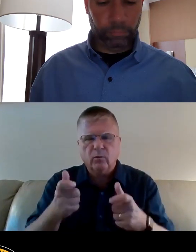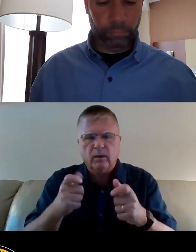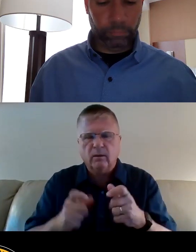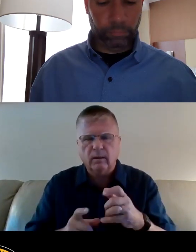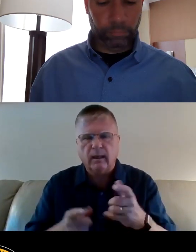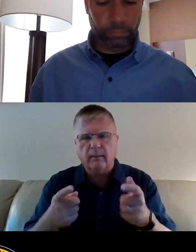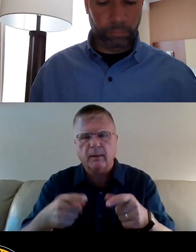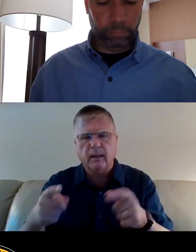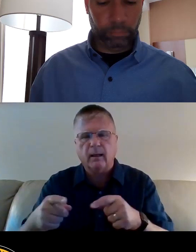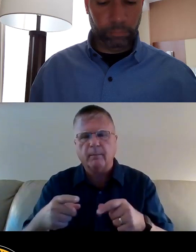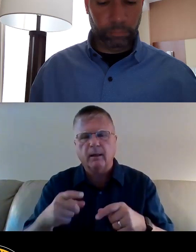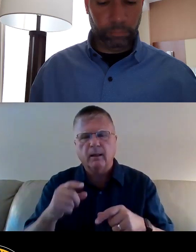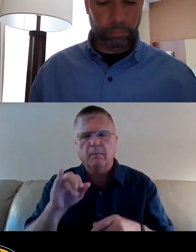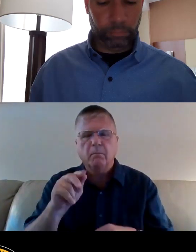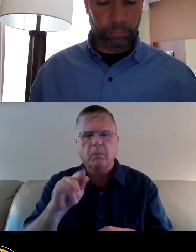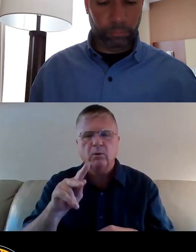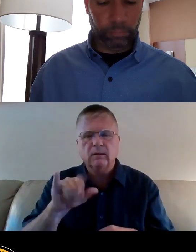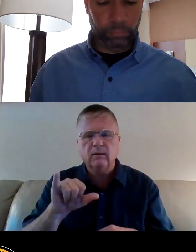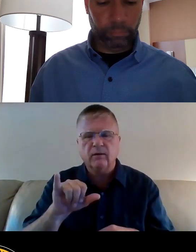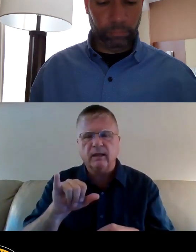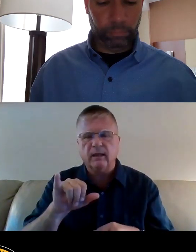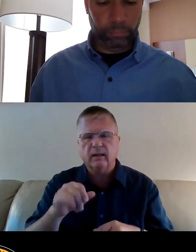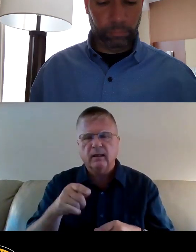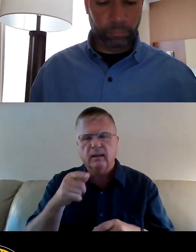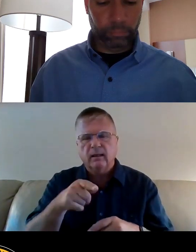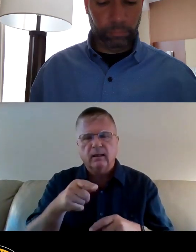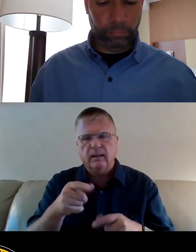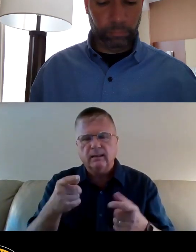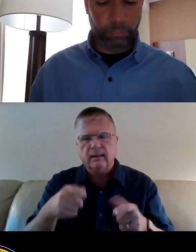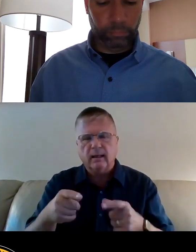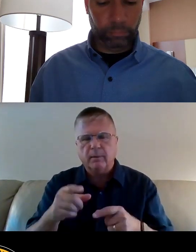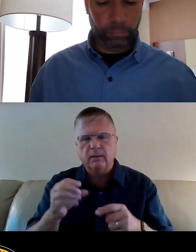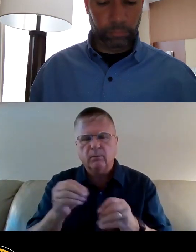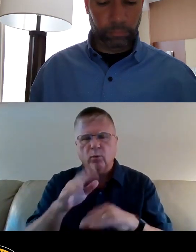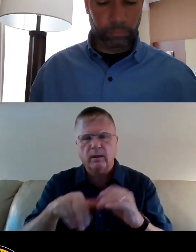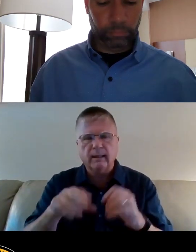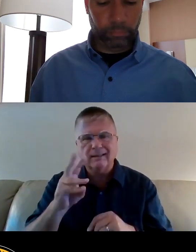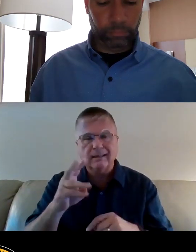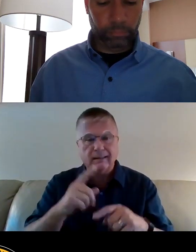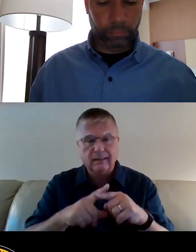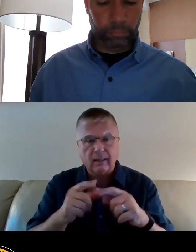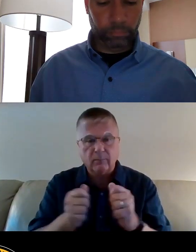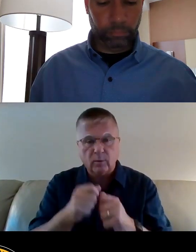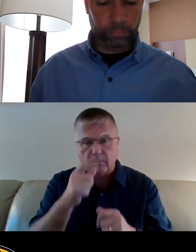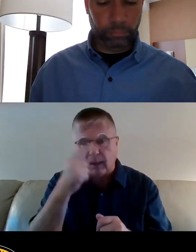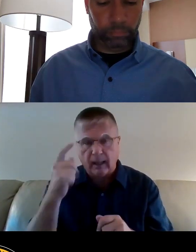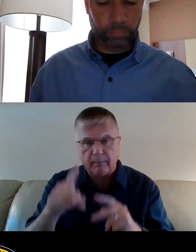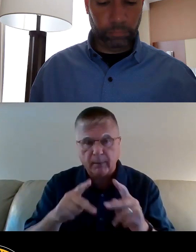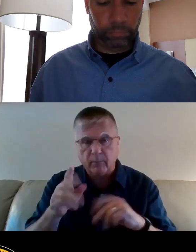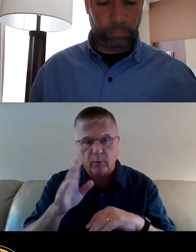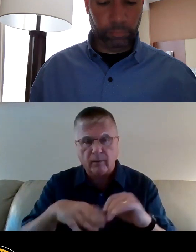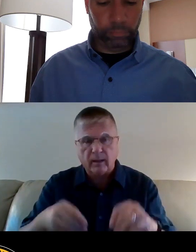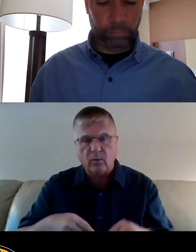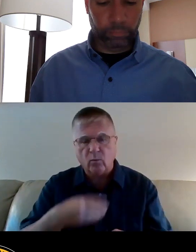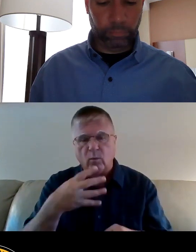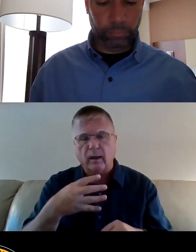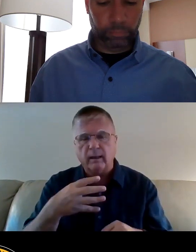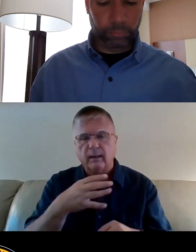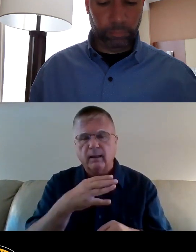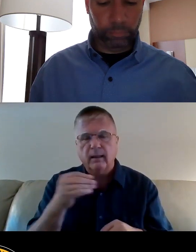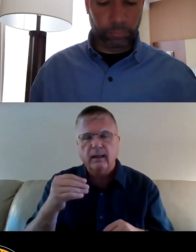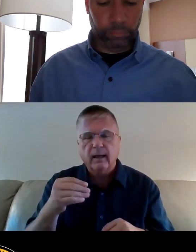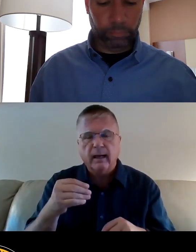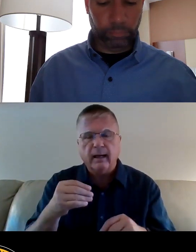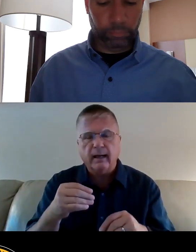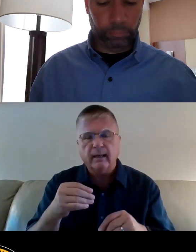impacts communities of color, fact, around six times more so than their white counterparts, and is concentrated in communities where maintenance is